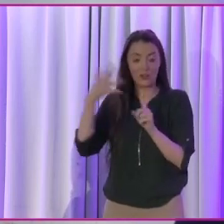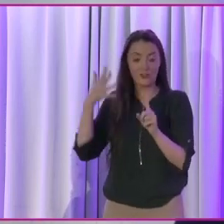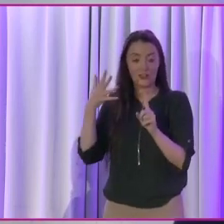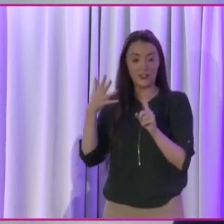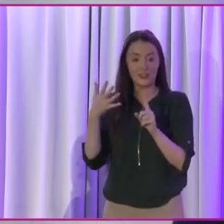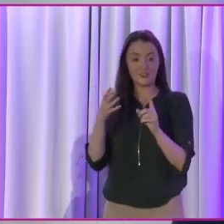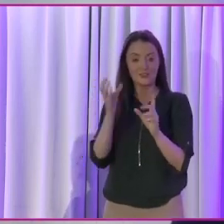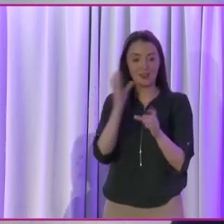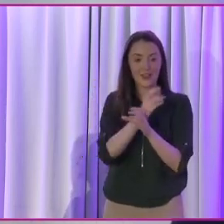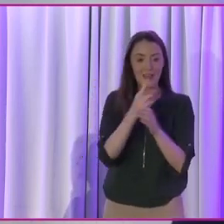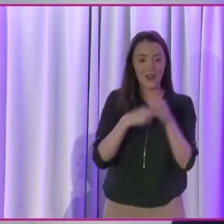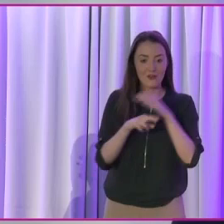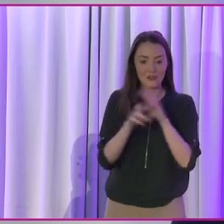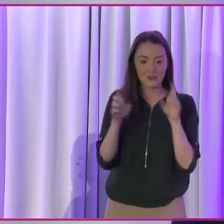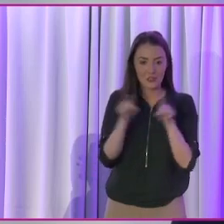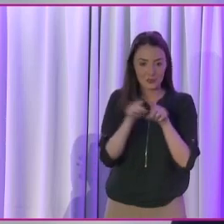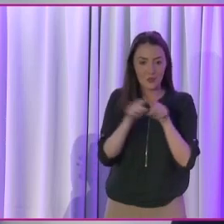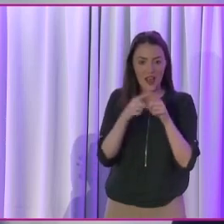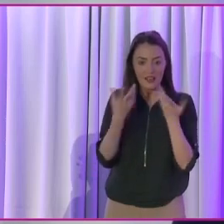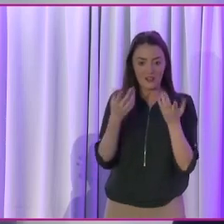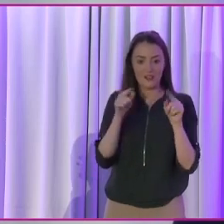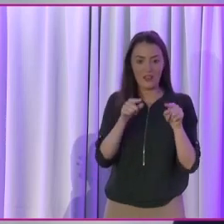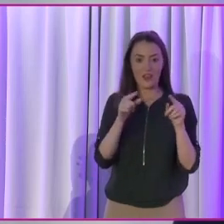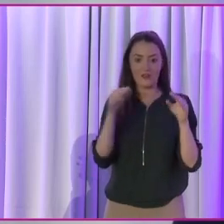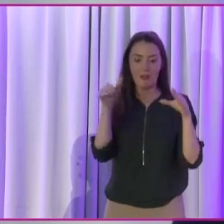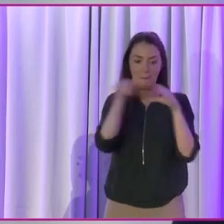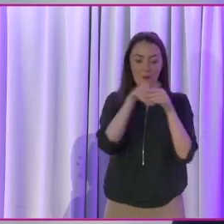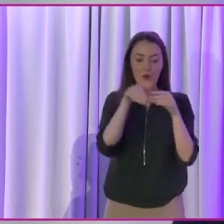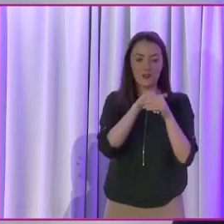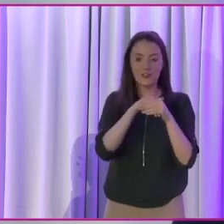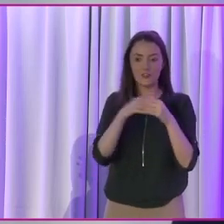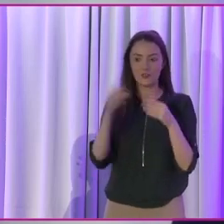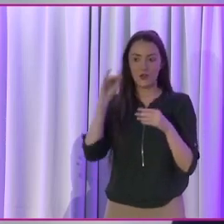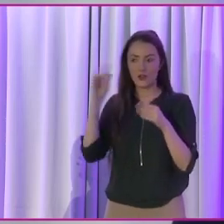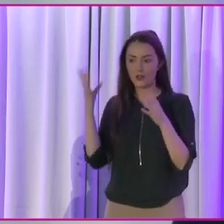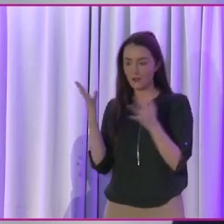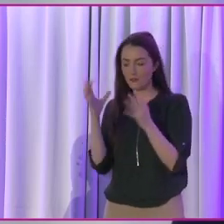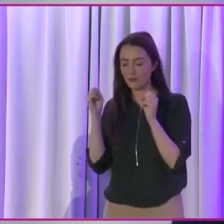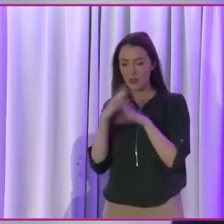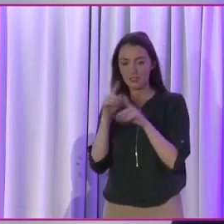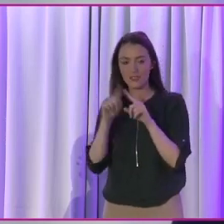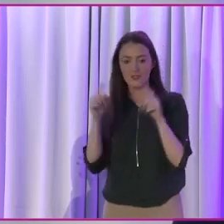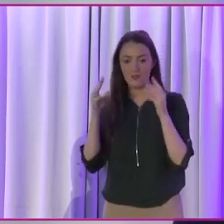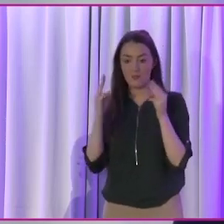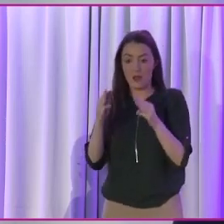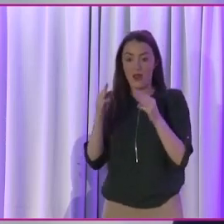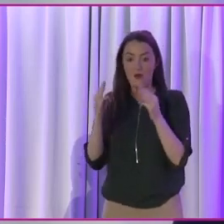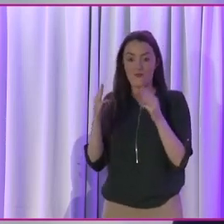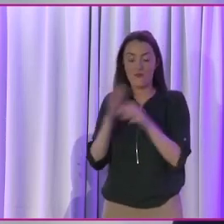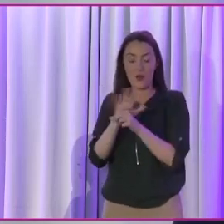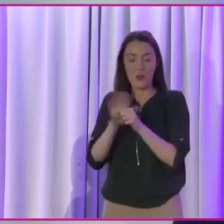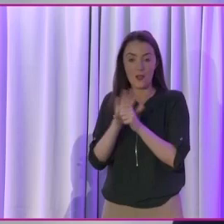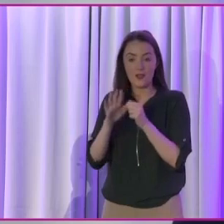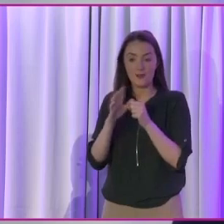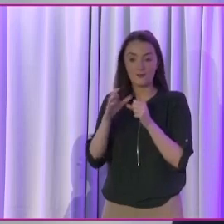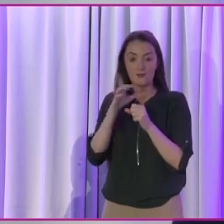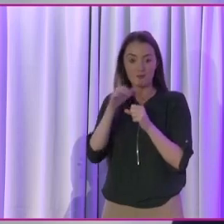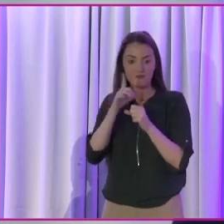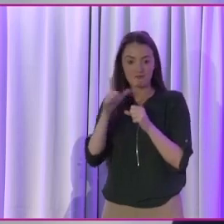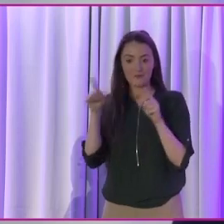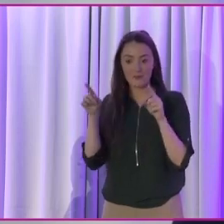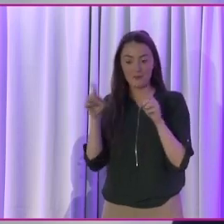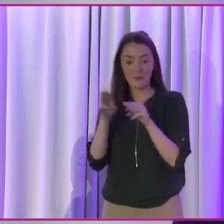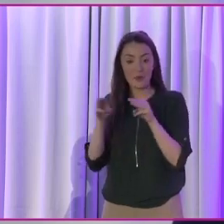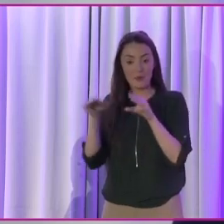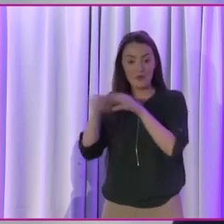made by carers and those who are receiving care. And we heard some really powerful testimonies from disabled women's groups and from people with disabilities in the context